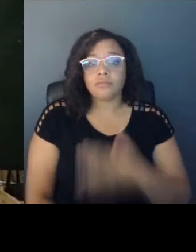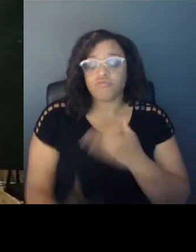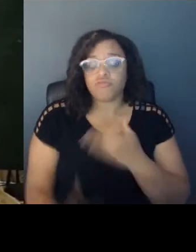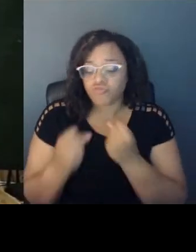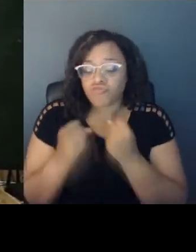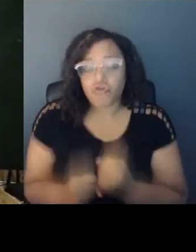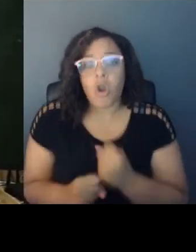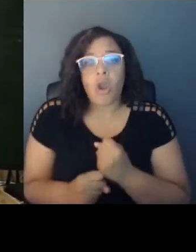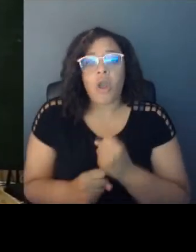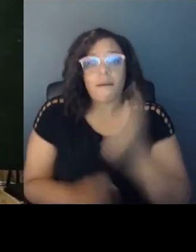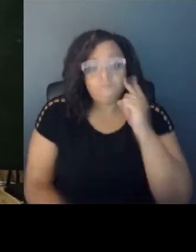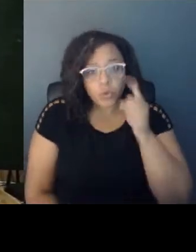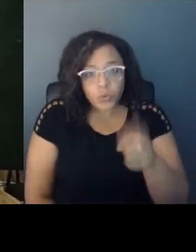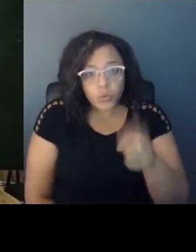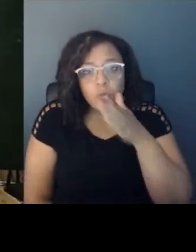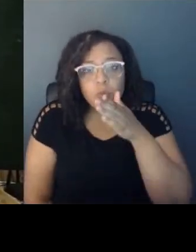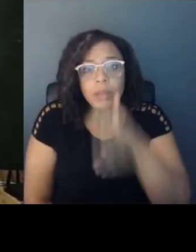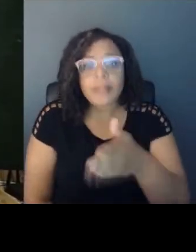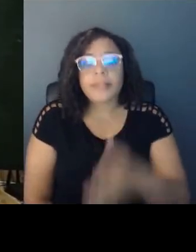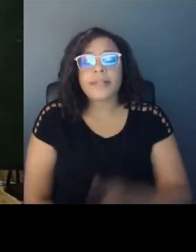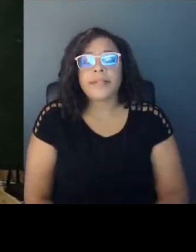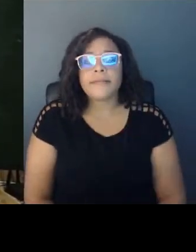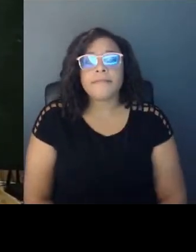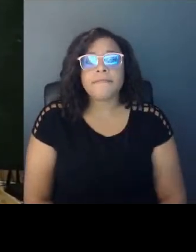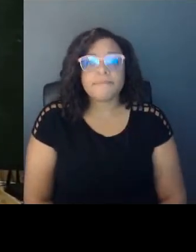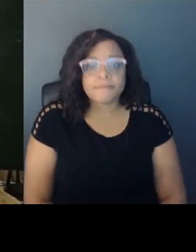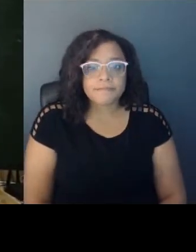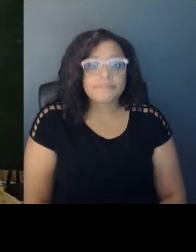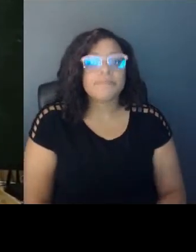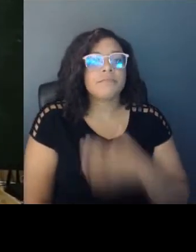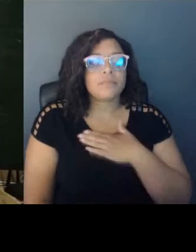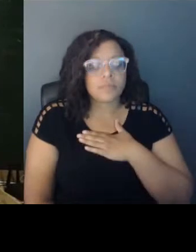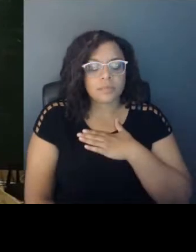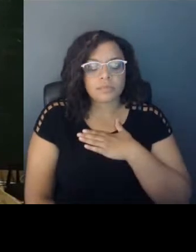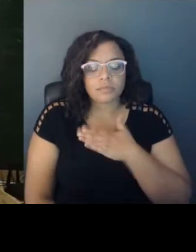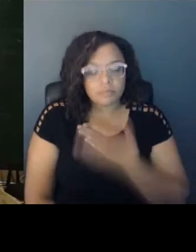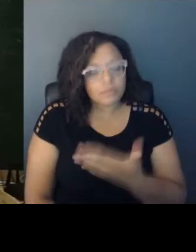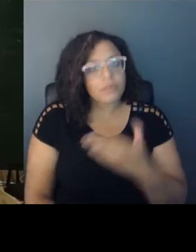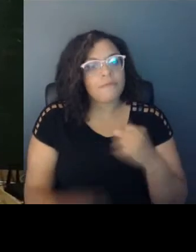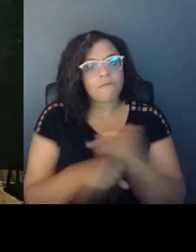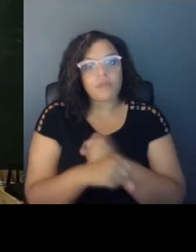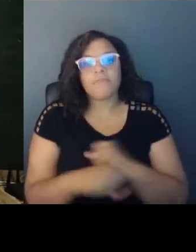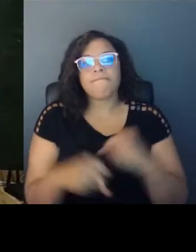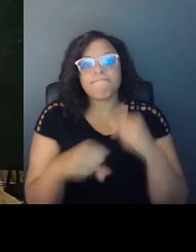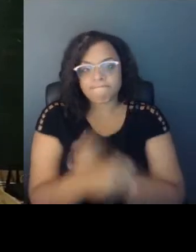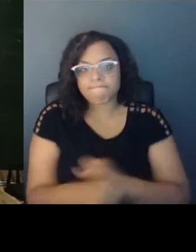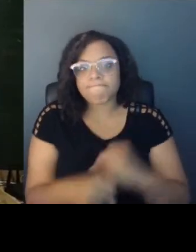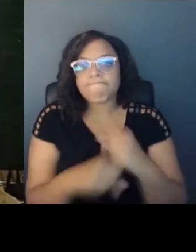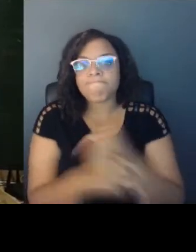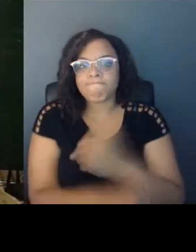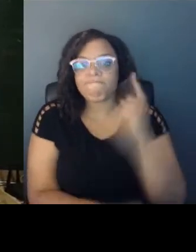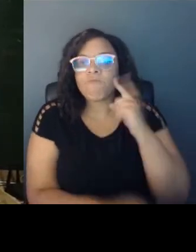I will fight for you, I will